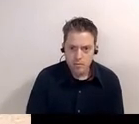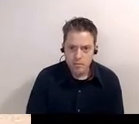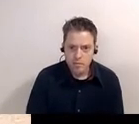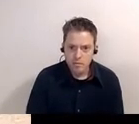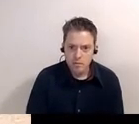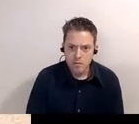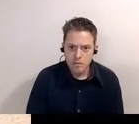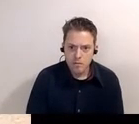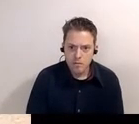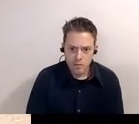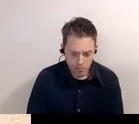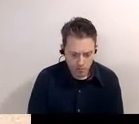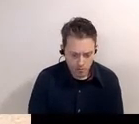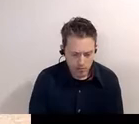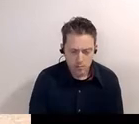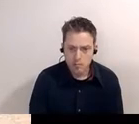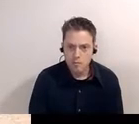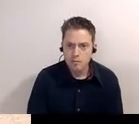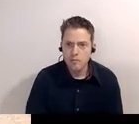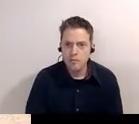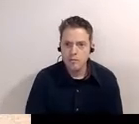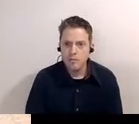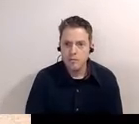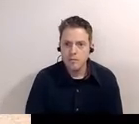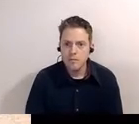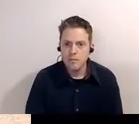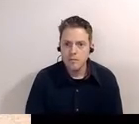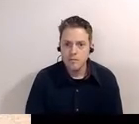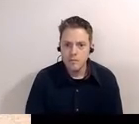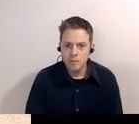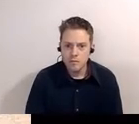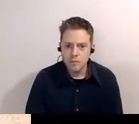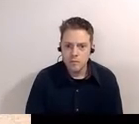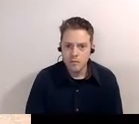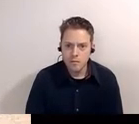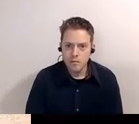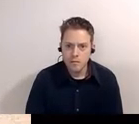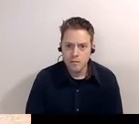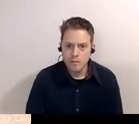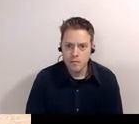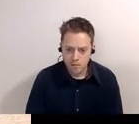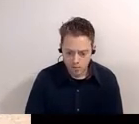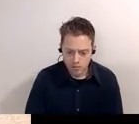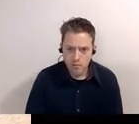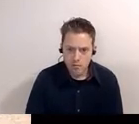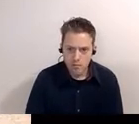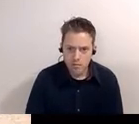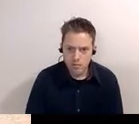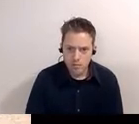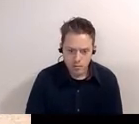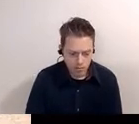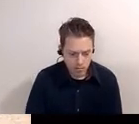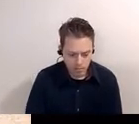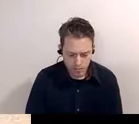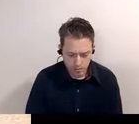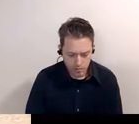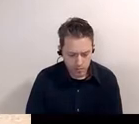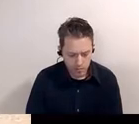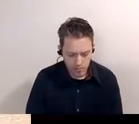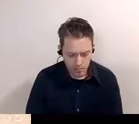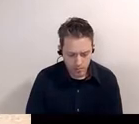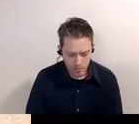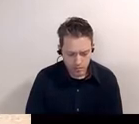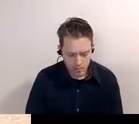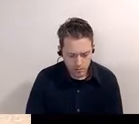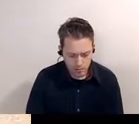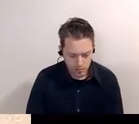there we go okay so this each trolley had a destination so you had one trolley going east to the baseball field on driver